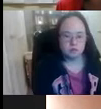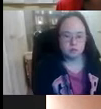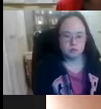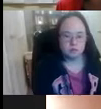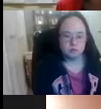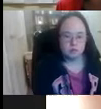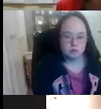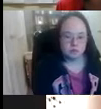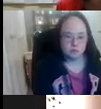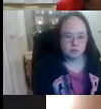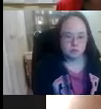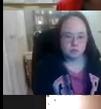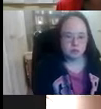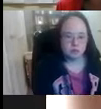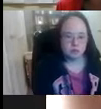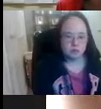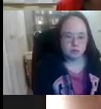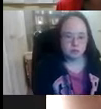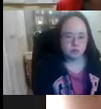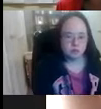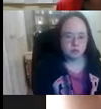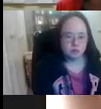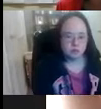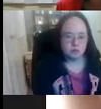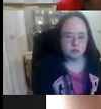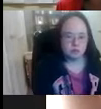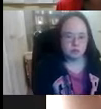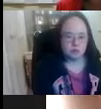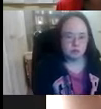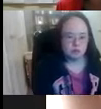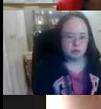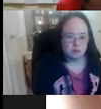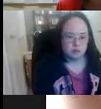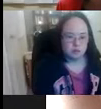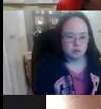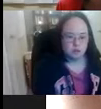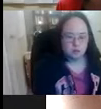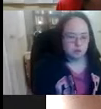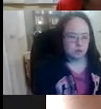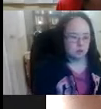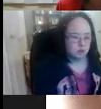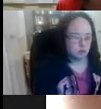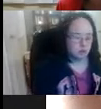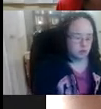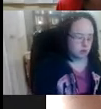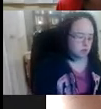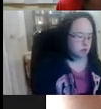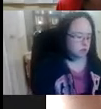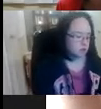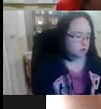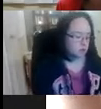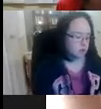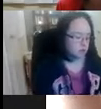we also uh gathered as i said resources from many other groups um uh and many other